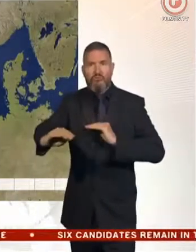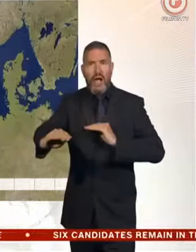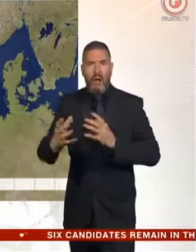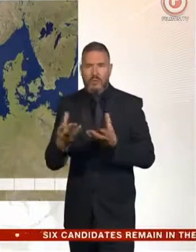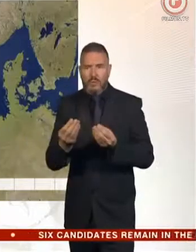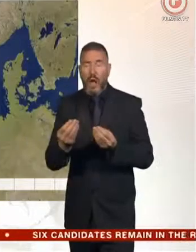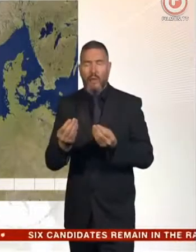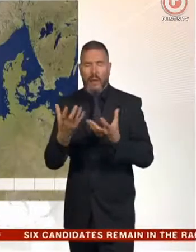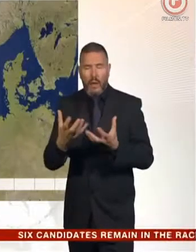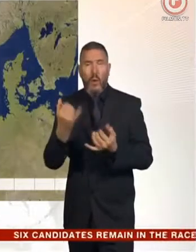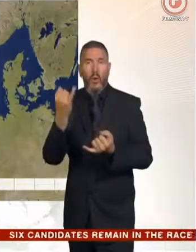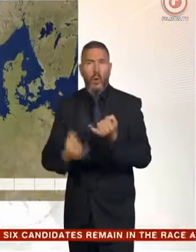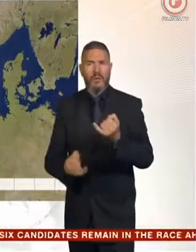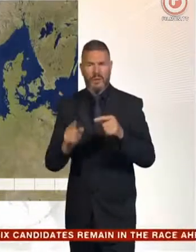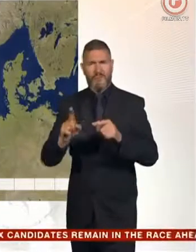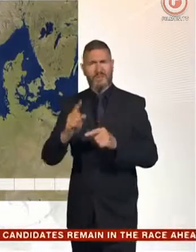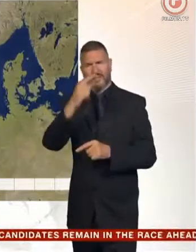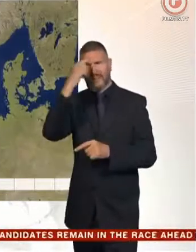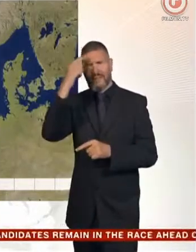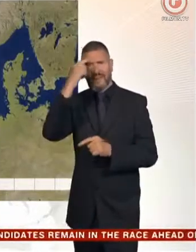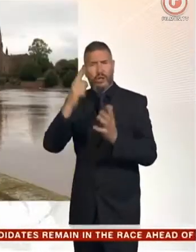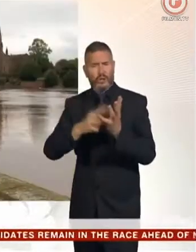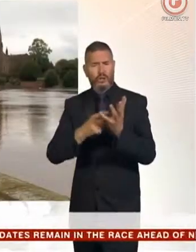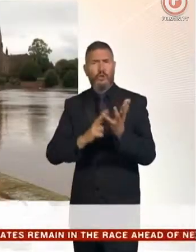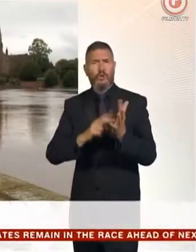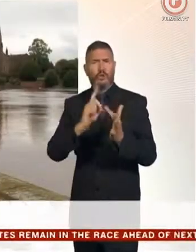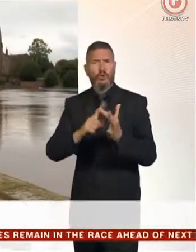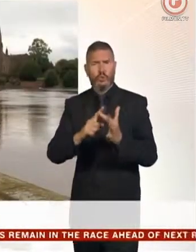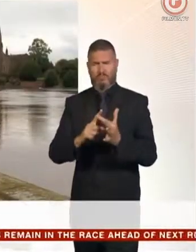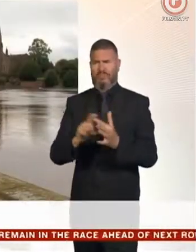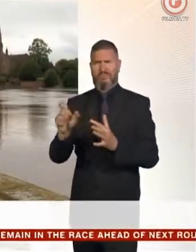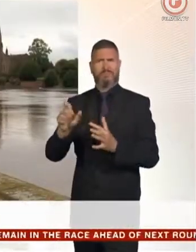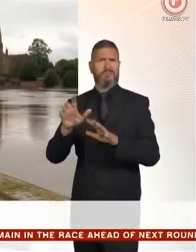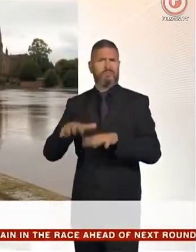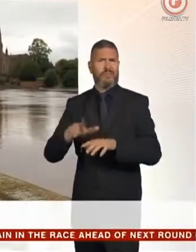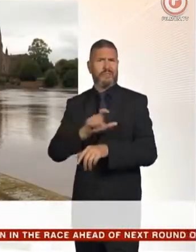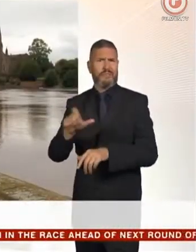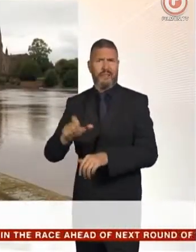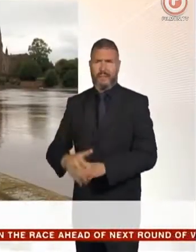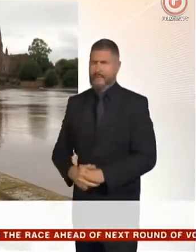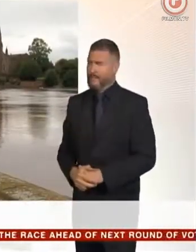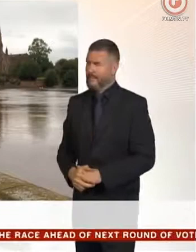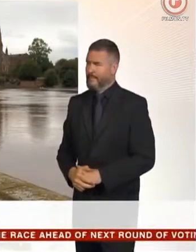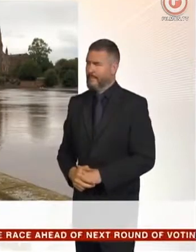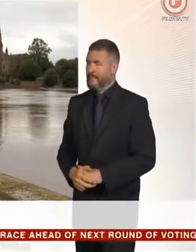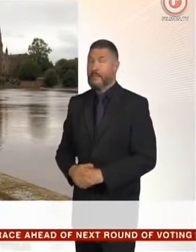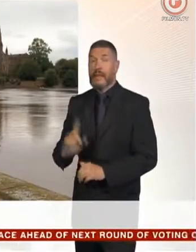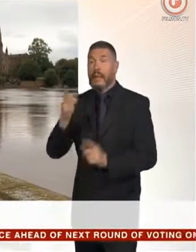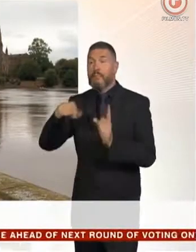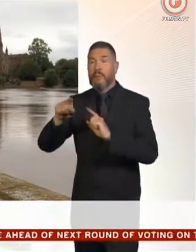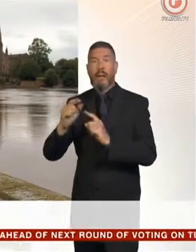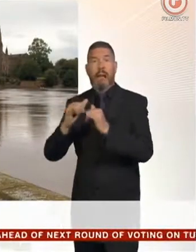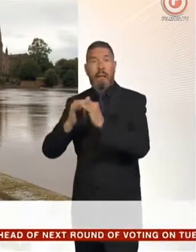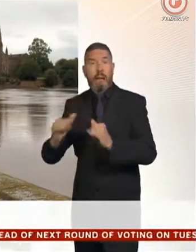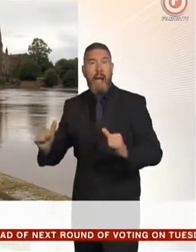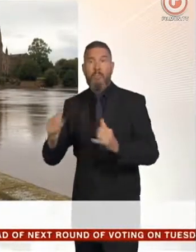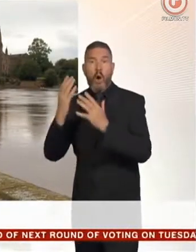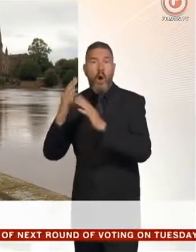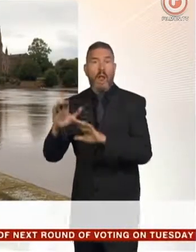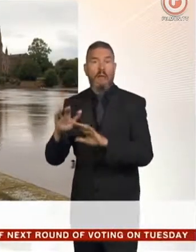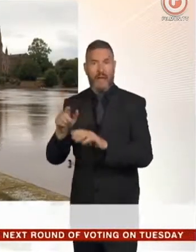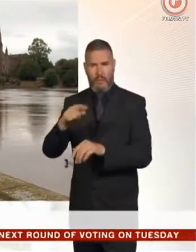of June. It is unusual, and we've got a lot of people by rivers who perhaps wouldn't normally be on holiday, camping, that kind of stuff.